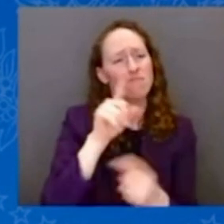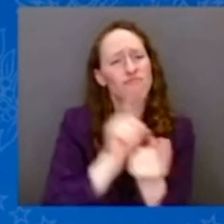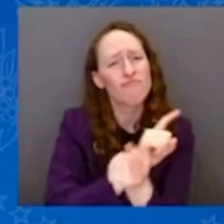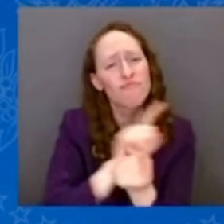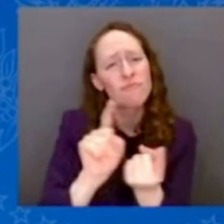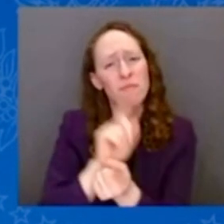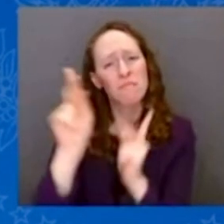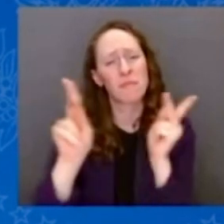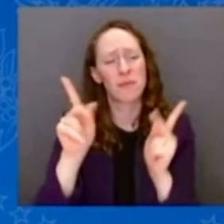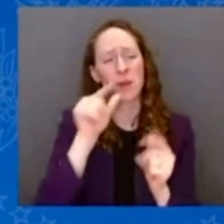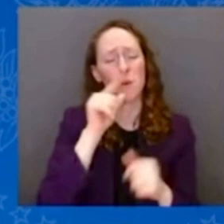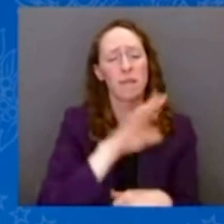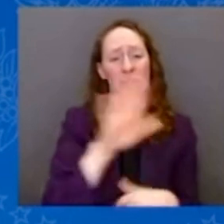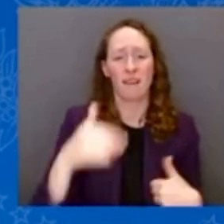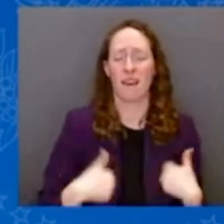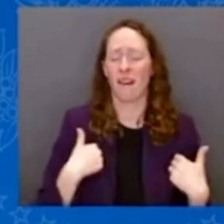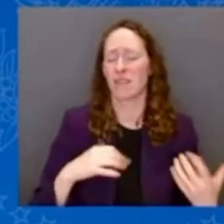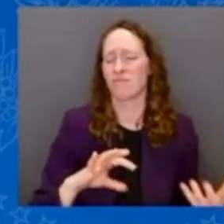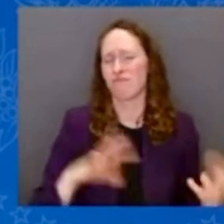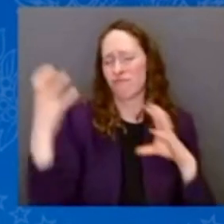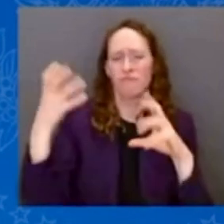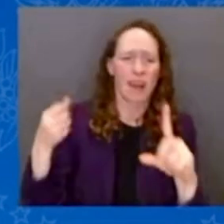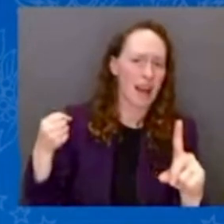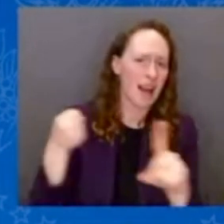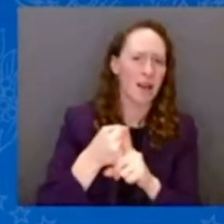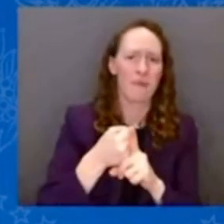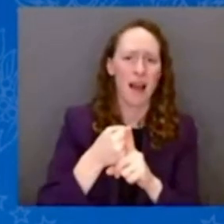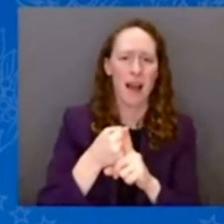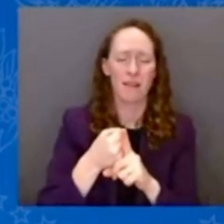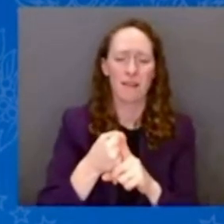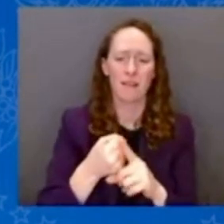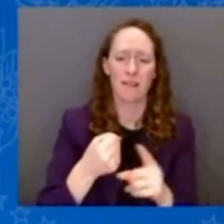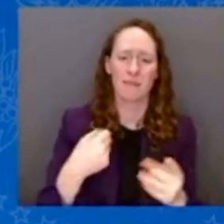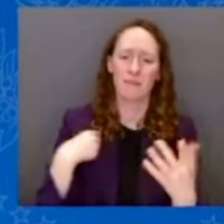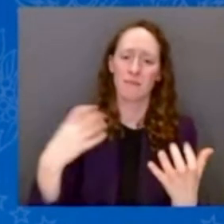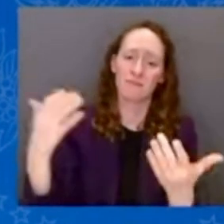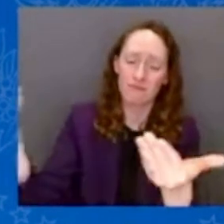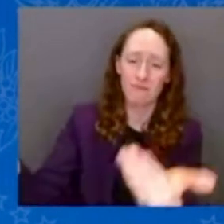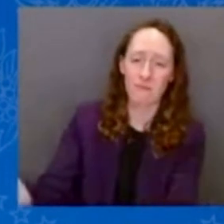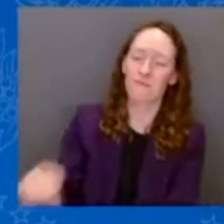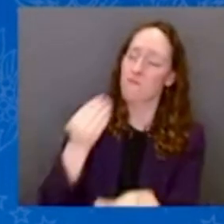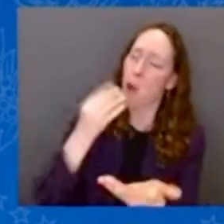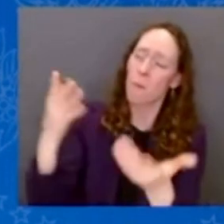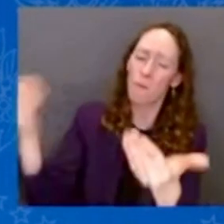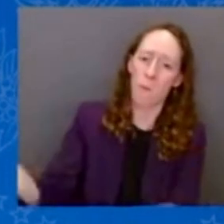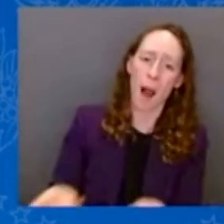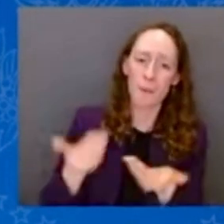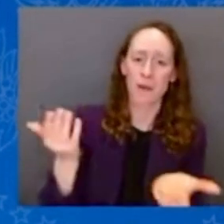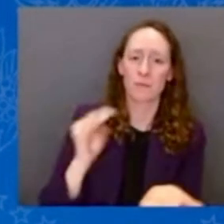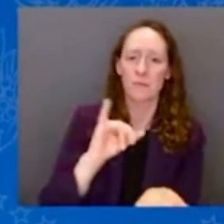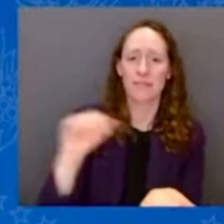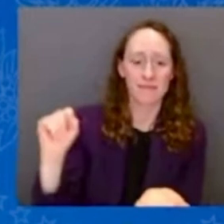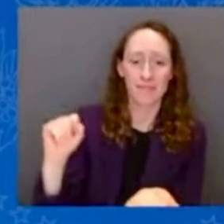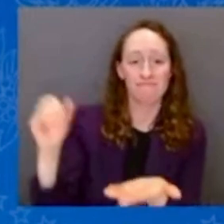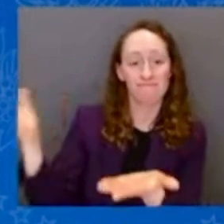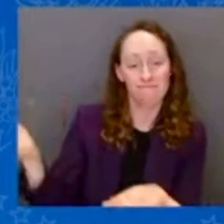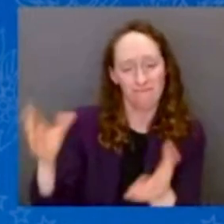warm Mississippi welcome to the President of the United States. Thank you Mr. President for being here.